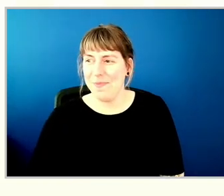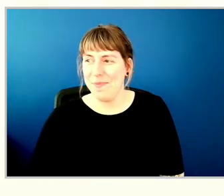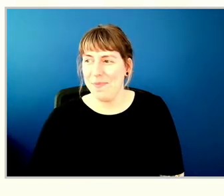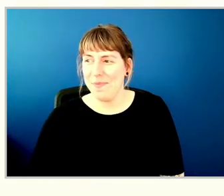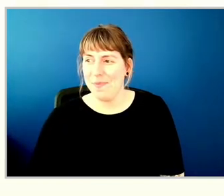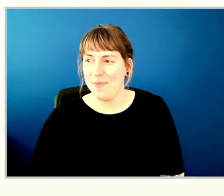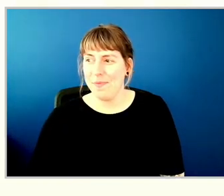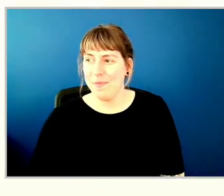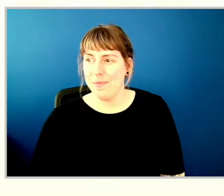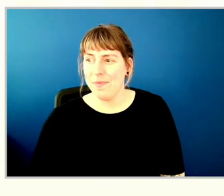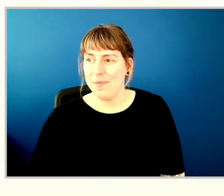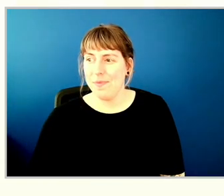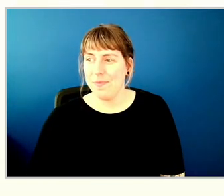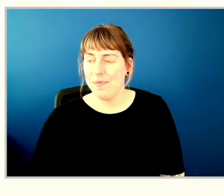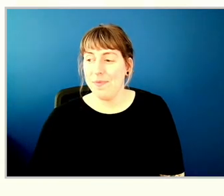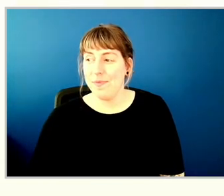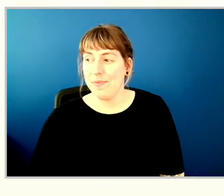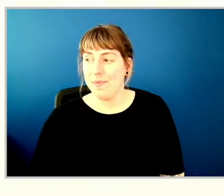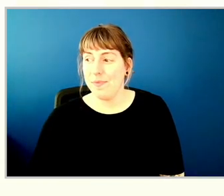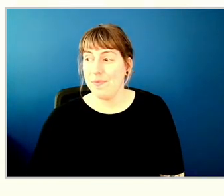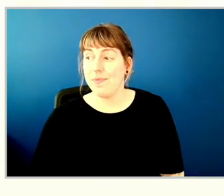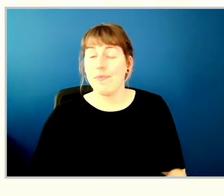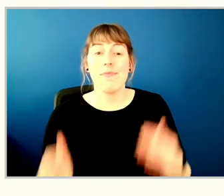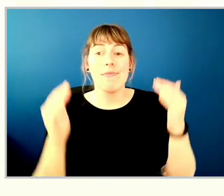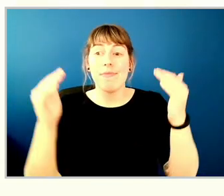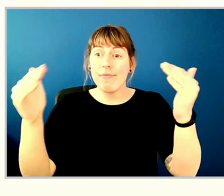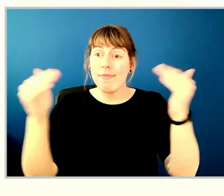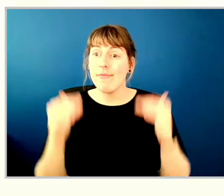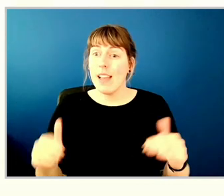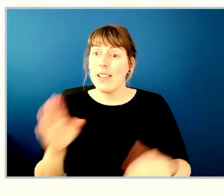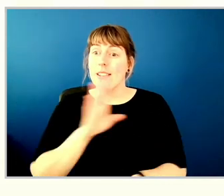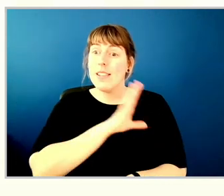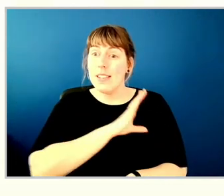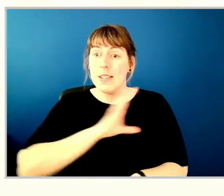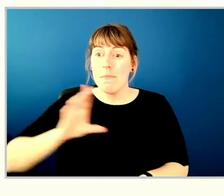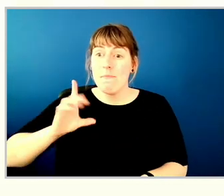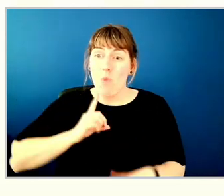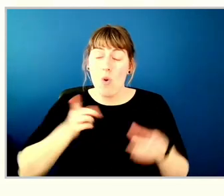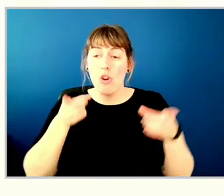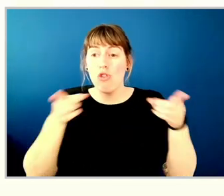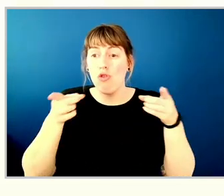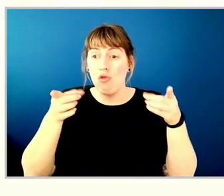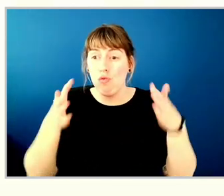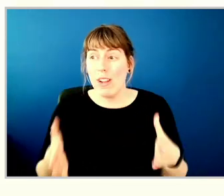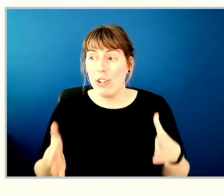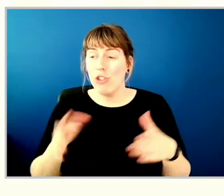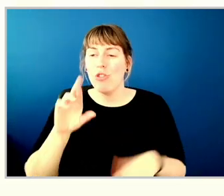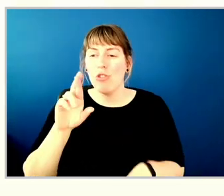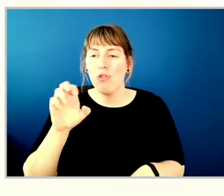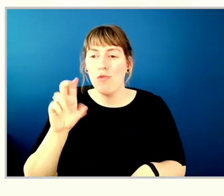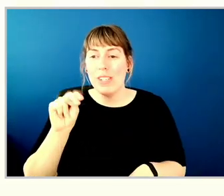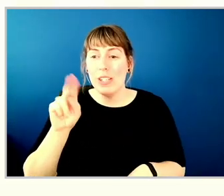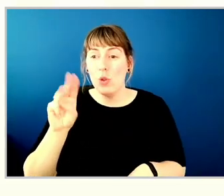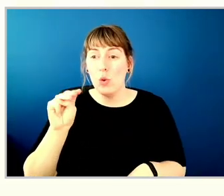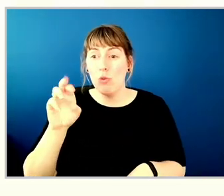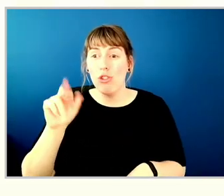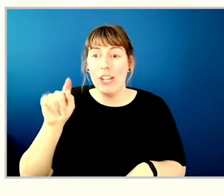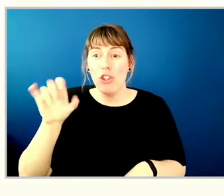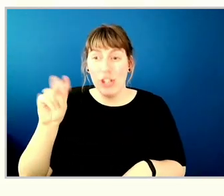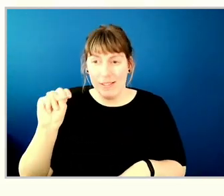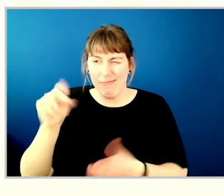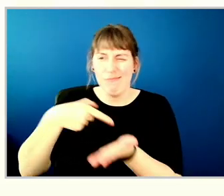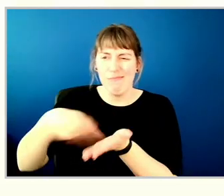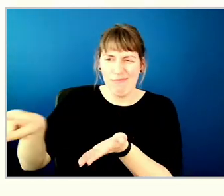The next item on our agenda is board director remuneration. Board director remuneration is reviewed every three